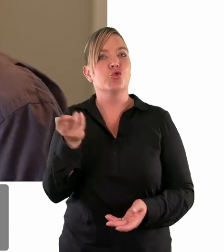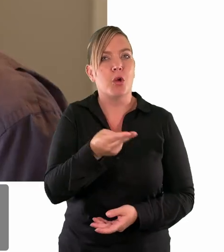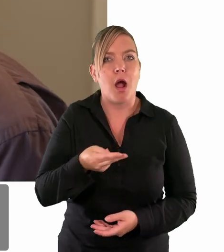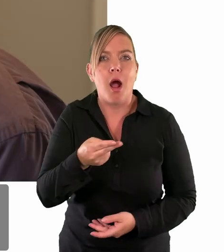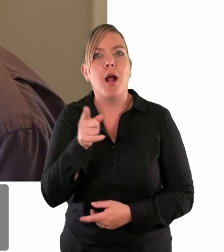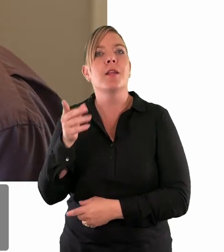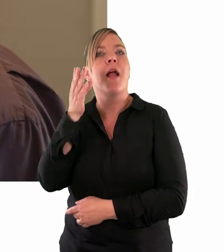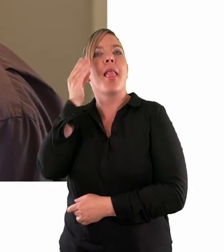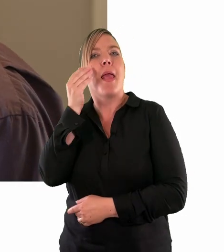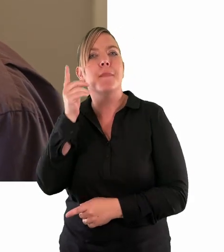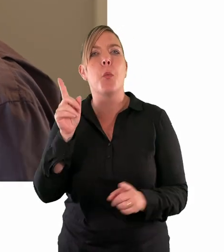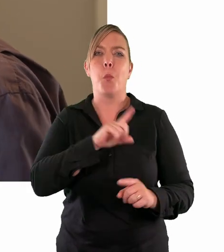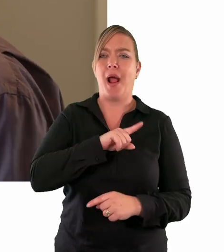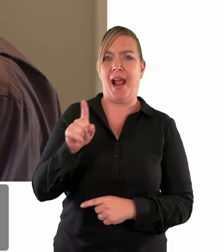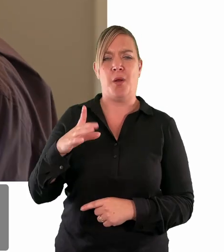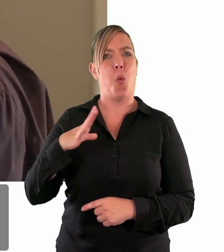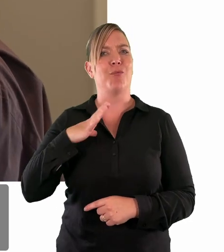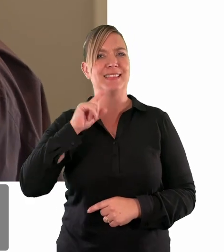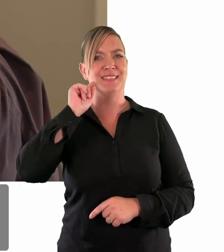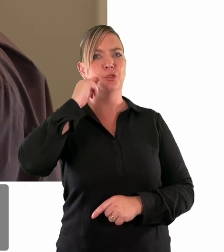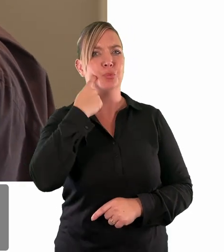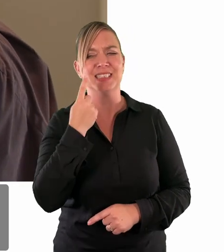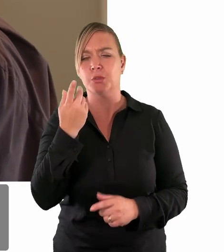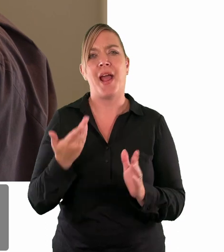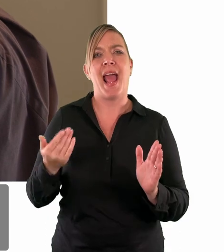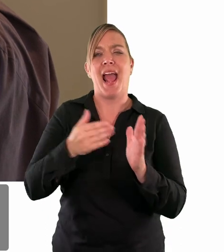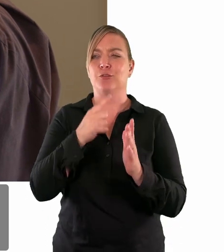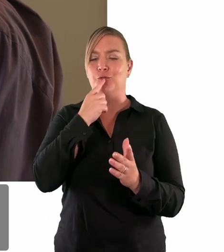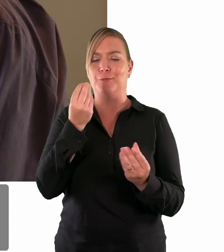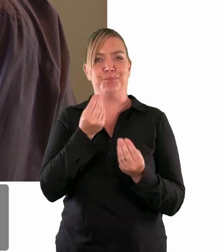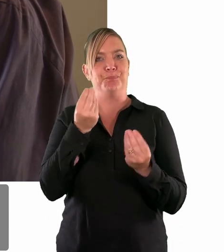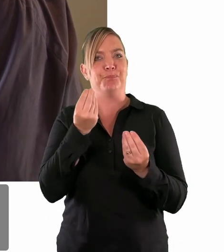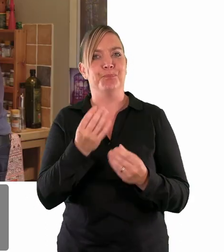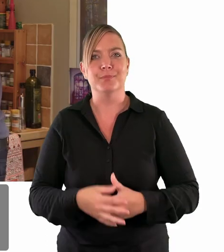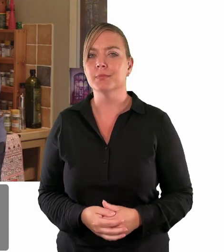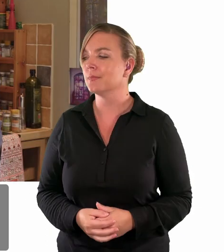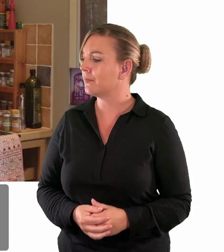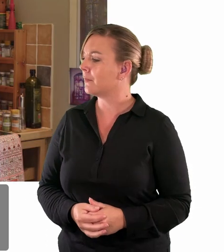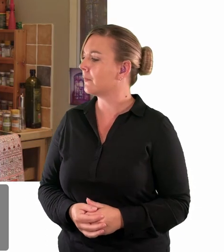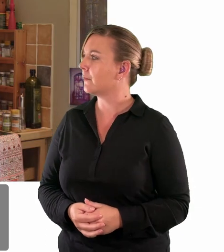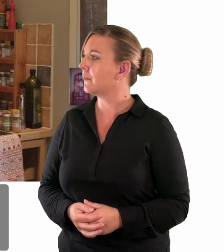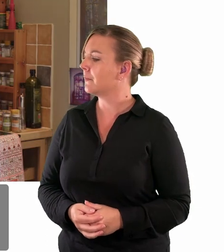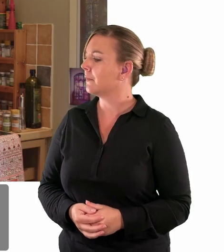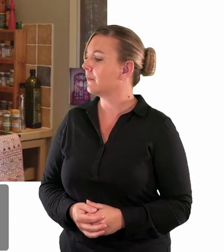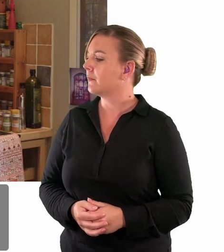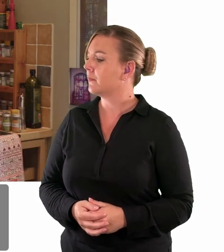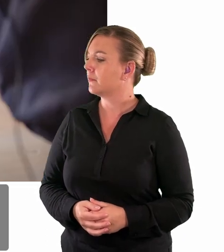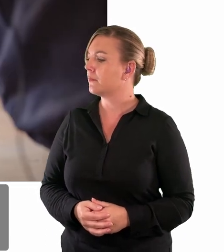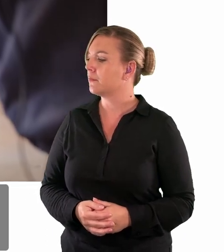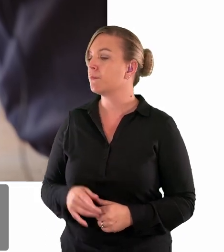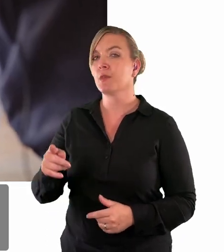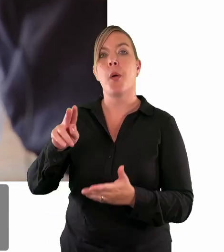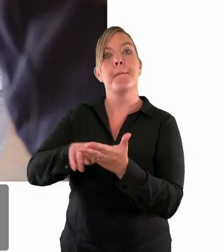take away the sweetness and to give that little bit of a bit of a tang. So there we are we've got some melted butter